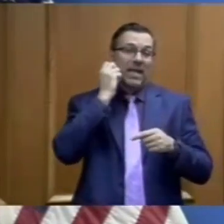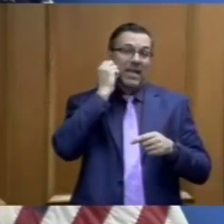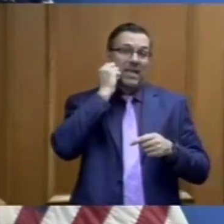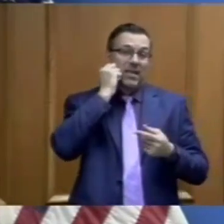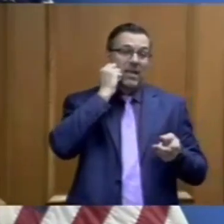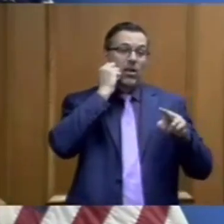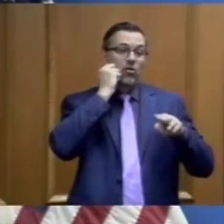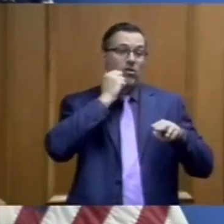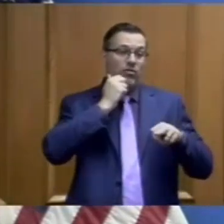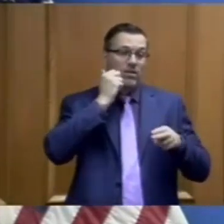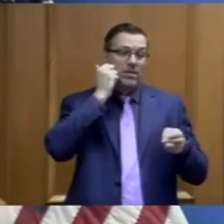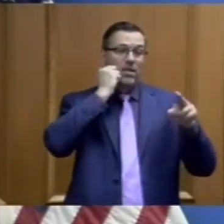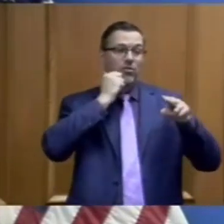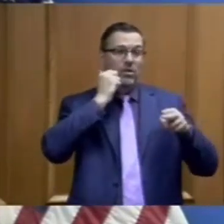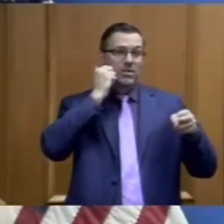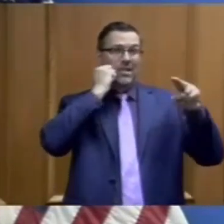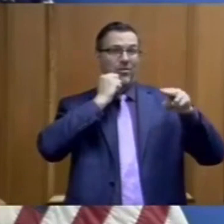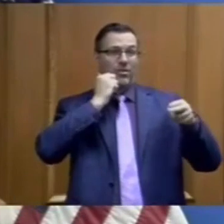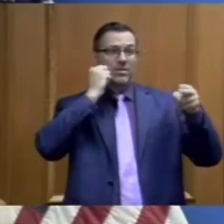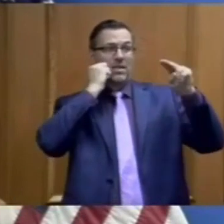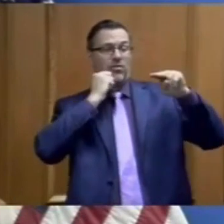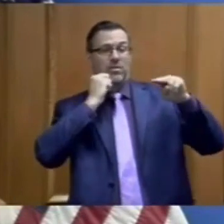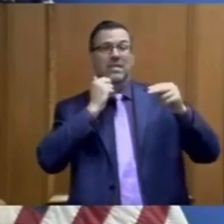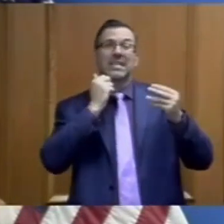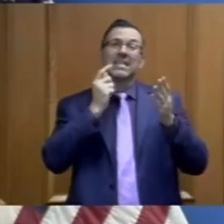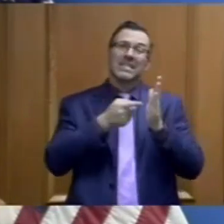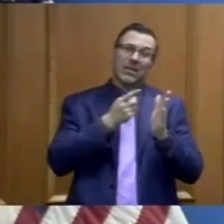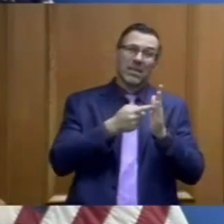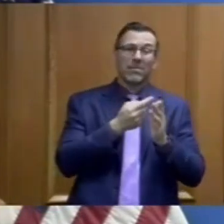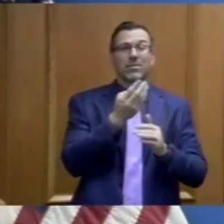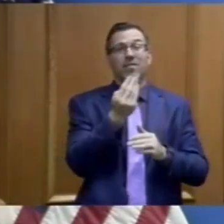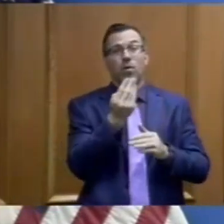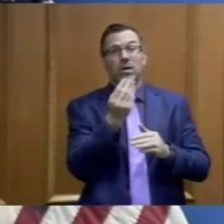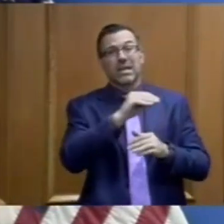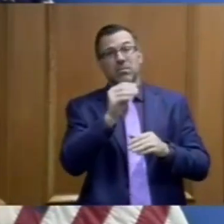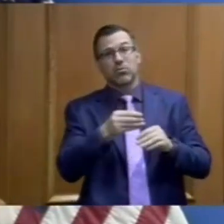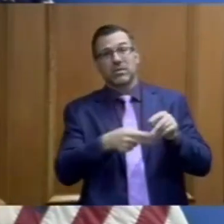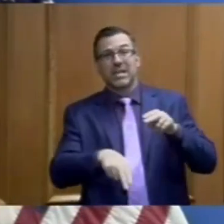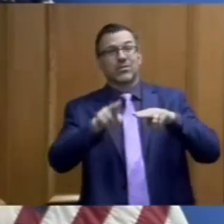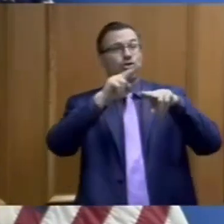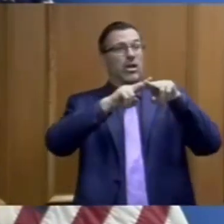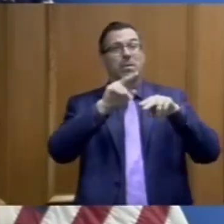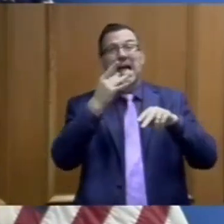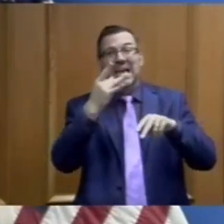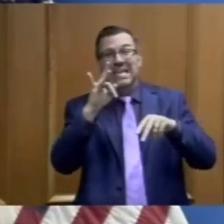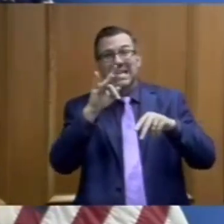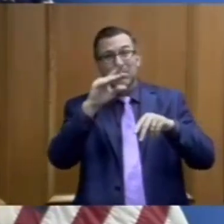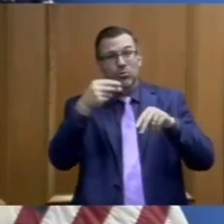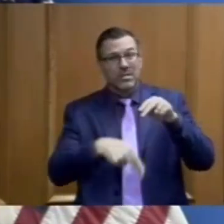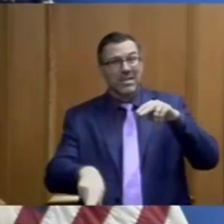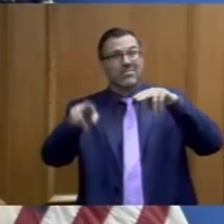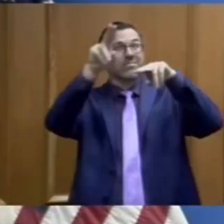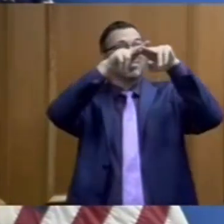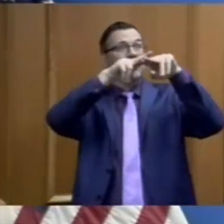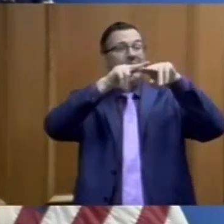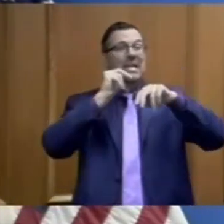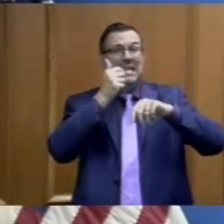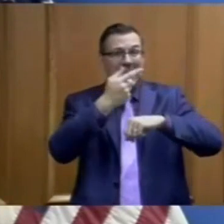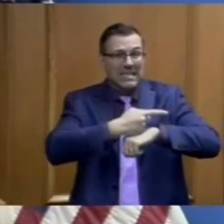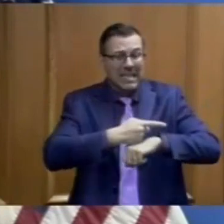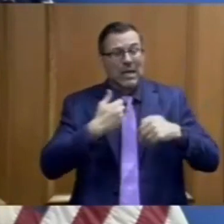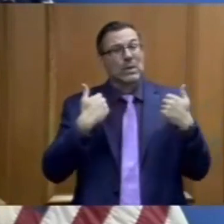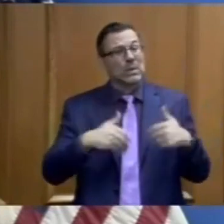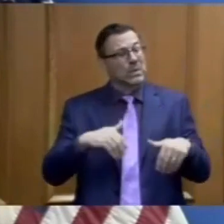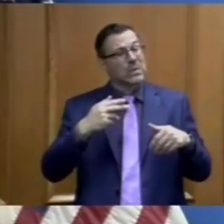days that we were having 14, 15, even 18 percent jumps in day-over-day case count. What I mentioned earlier